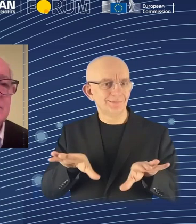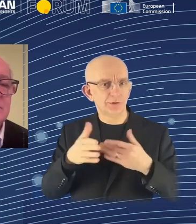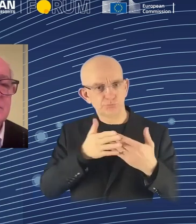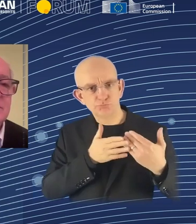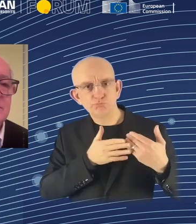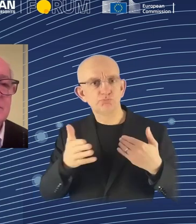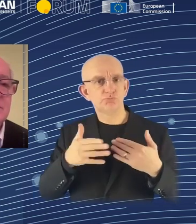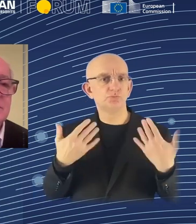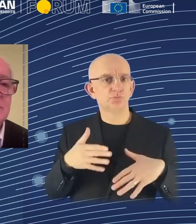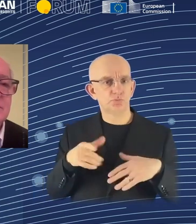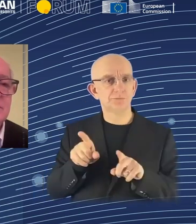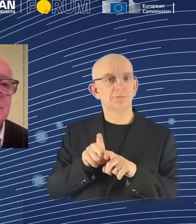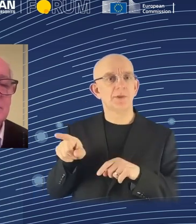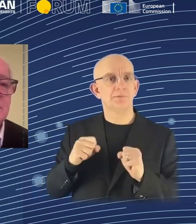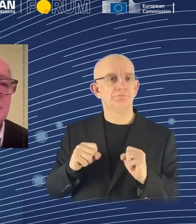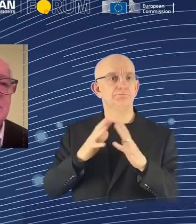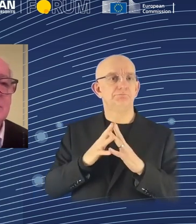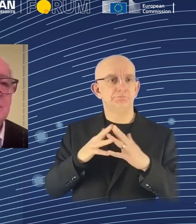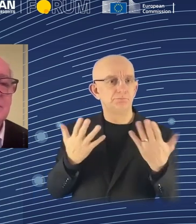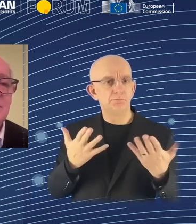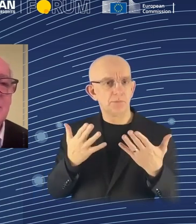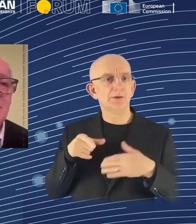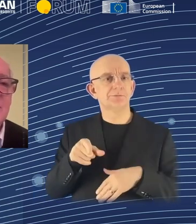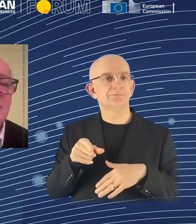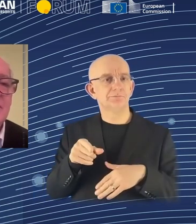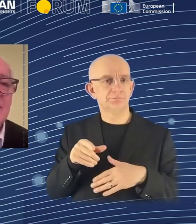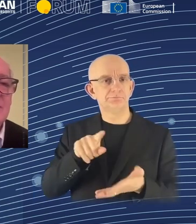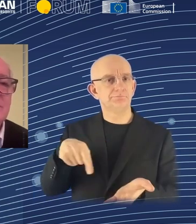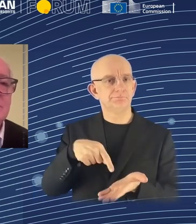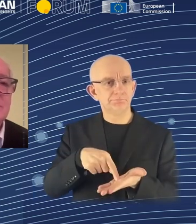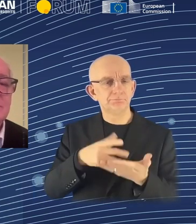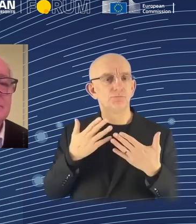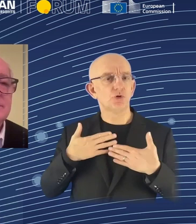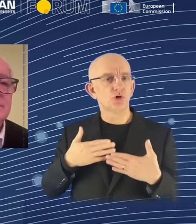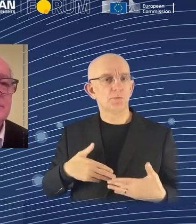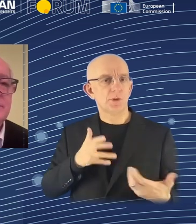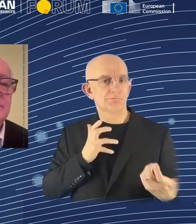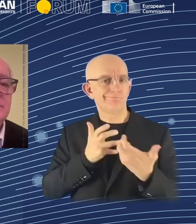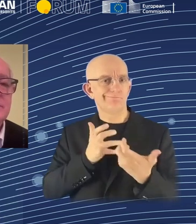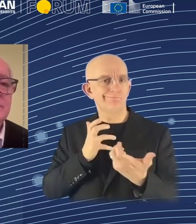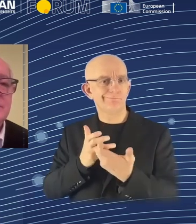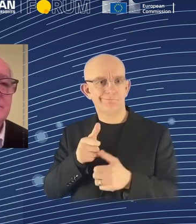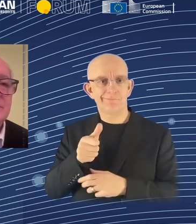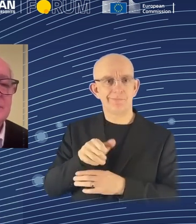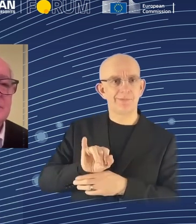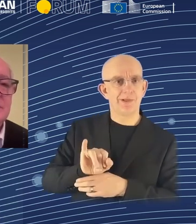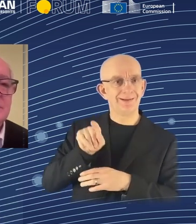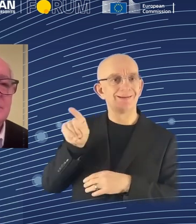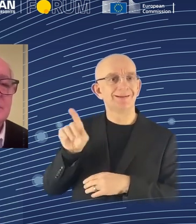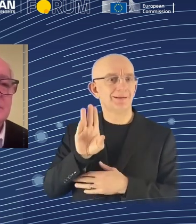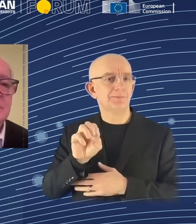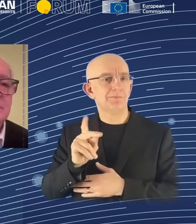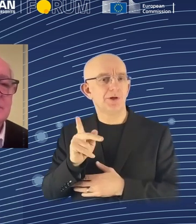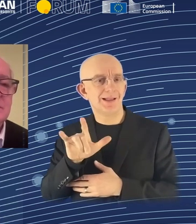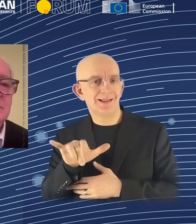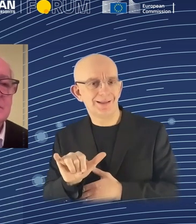Artificial Intelligence at Berkeley. He is also a co-author with Peter Noving of the authoritative textbook in the field of AI,